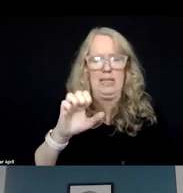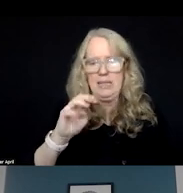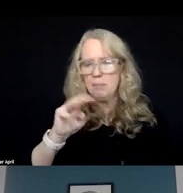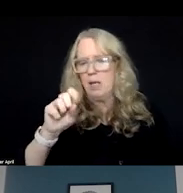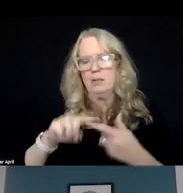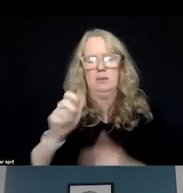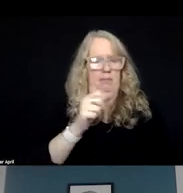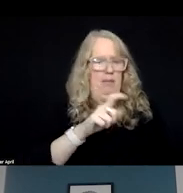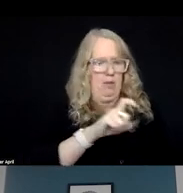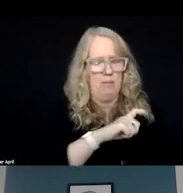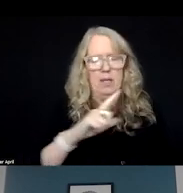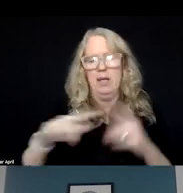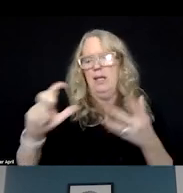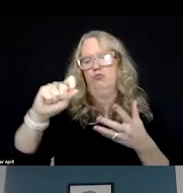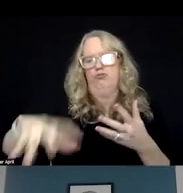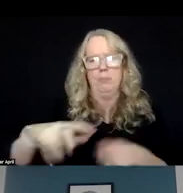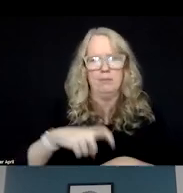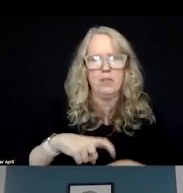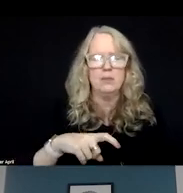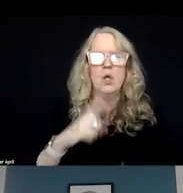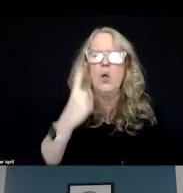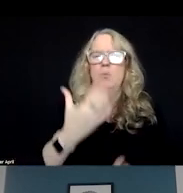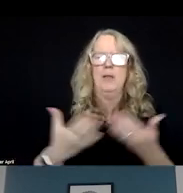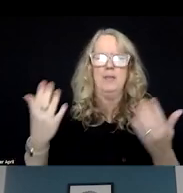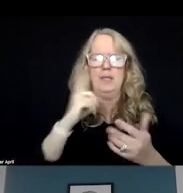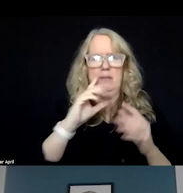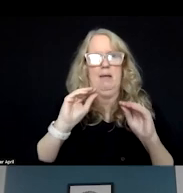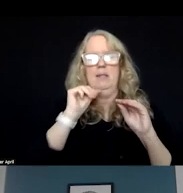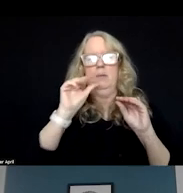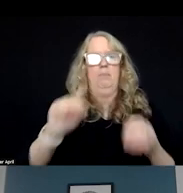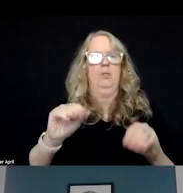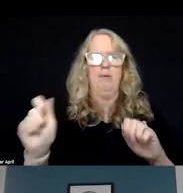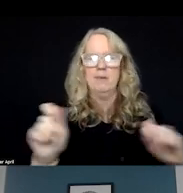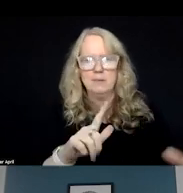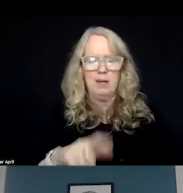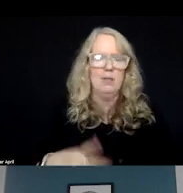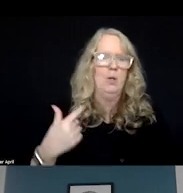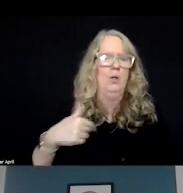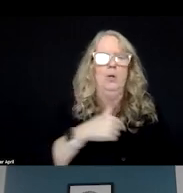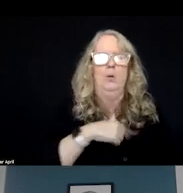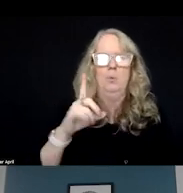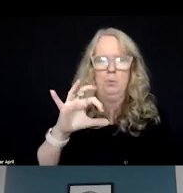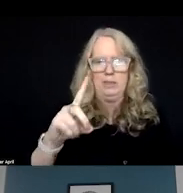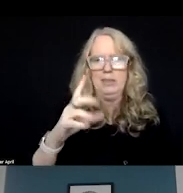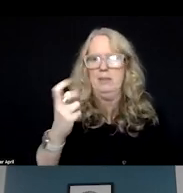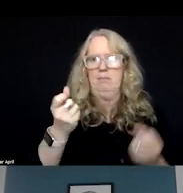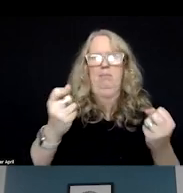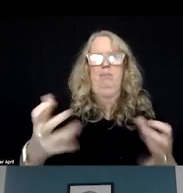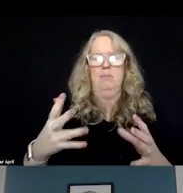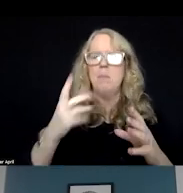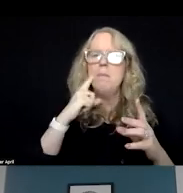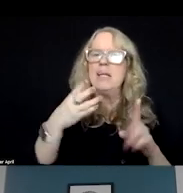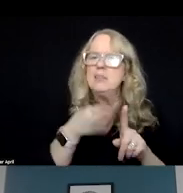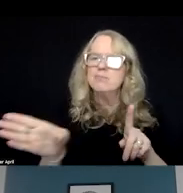enforcement drop-off times. And one thing I didn't put on the slide, but it's true. We had a lot of diversions, meaning